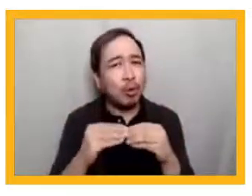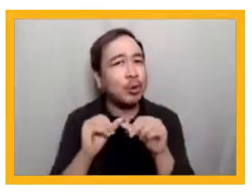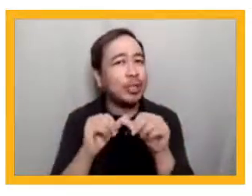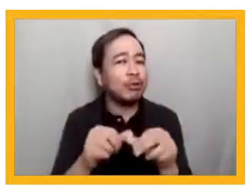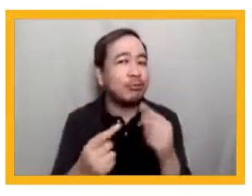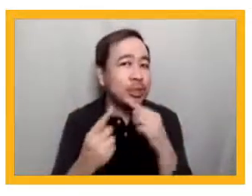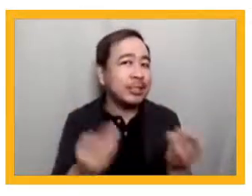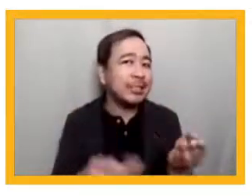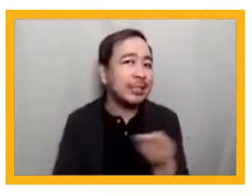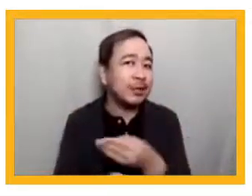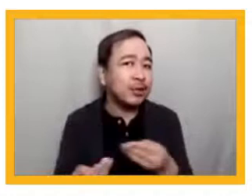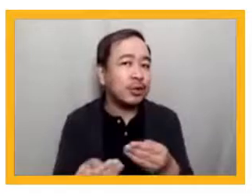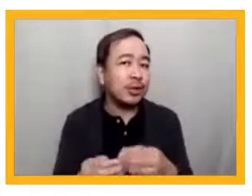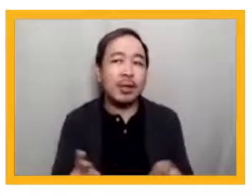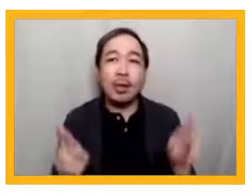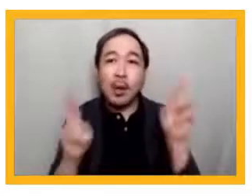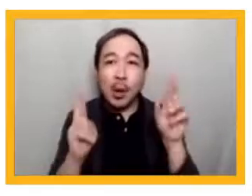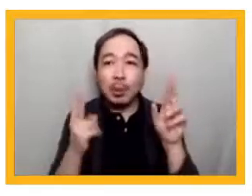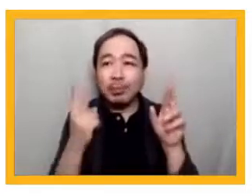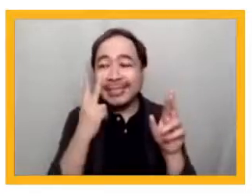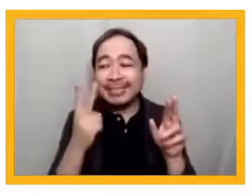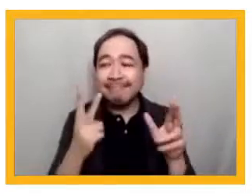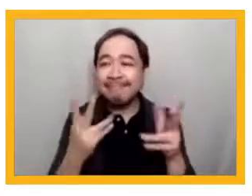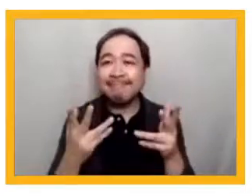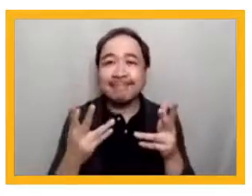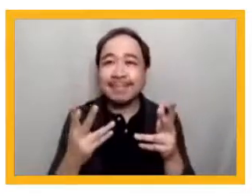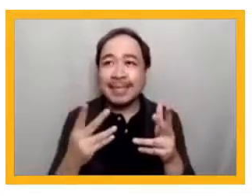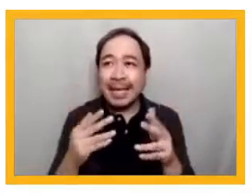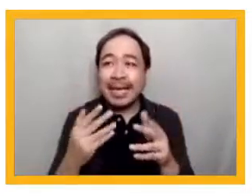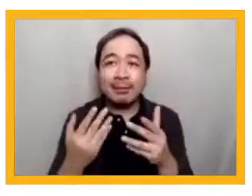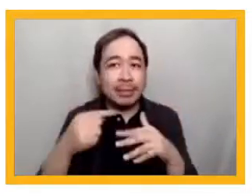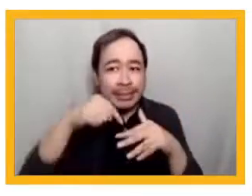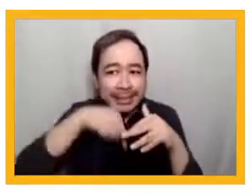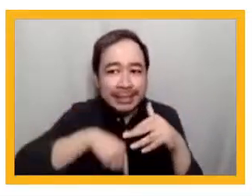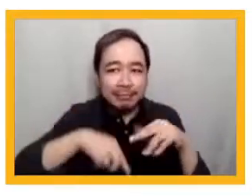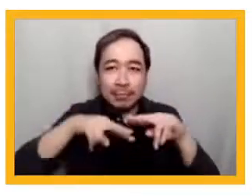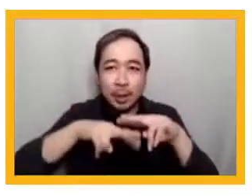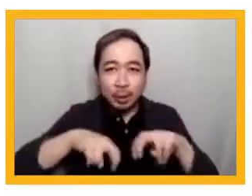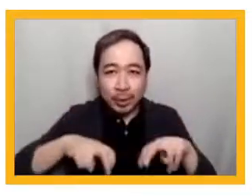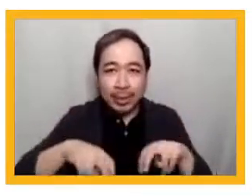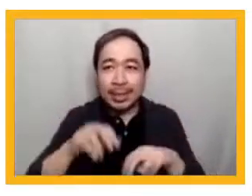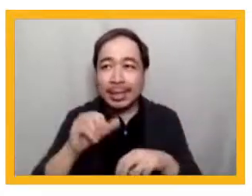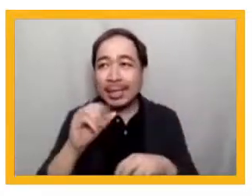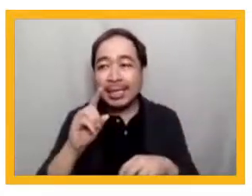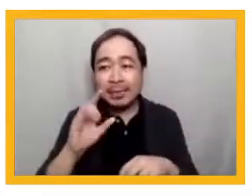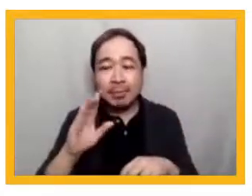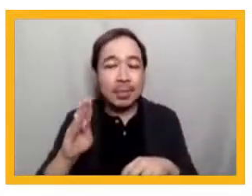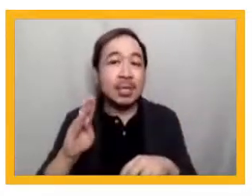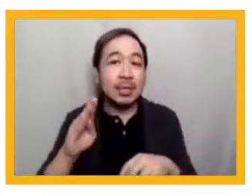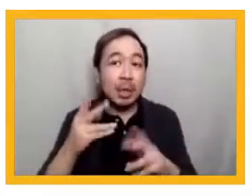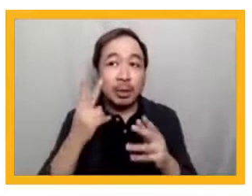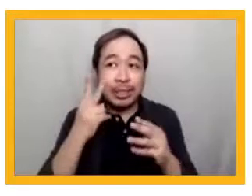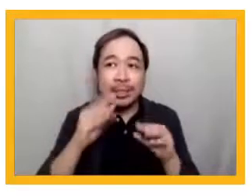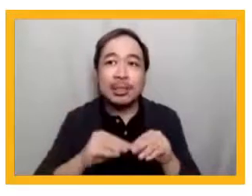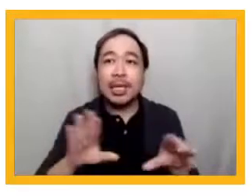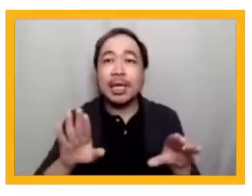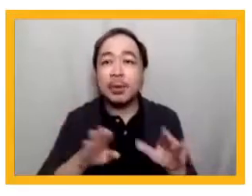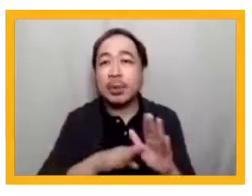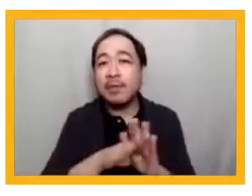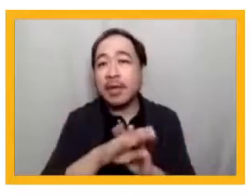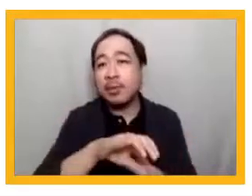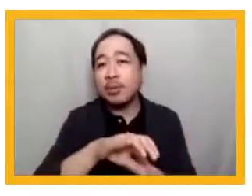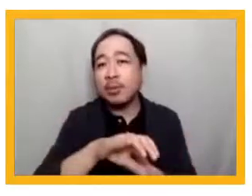to incorporating the insights and lessons from this forum and our work at the ADB in sharing these insights with our developing member countries and with stakeholders.